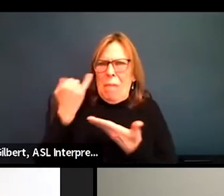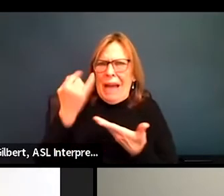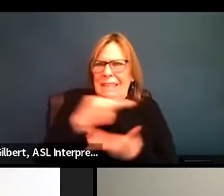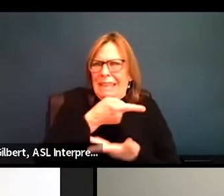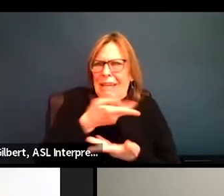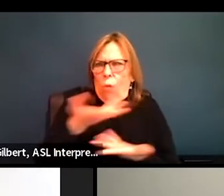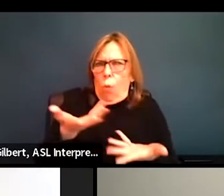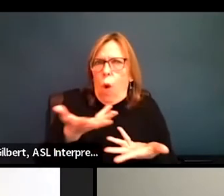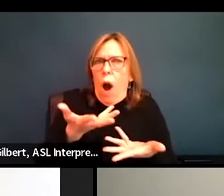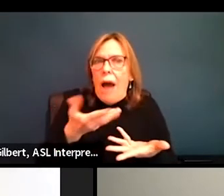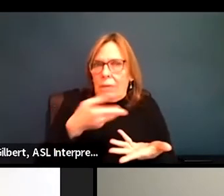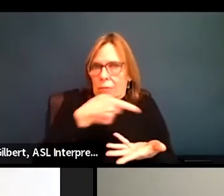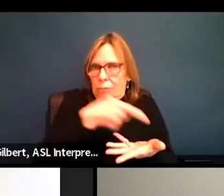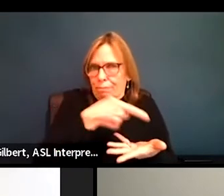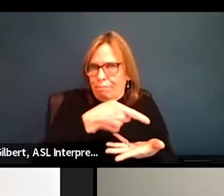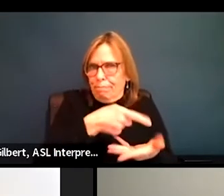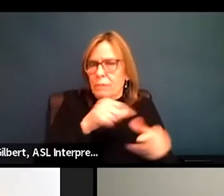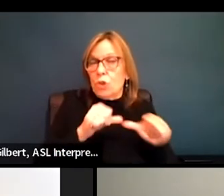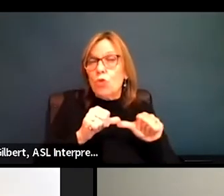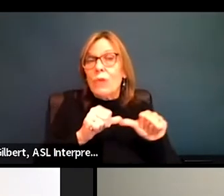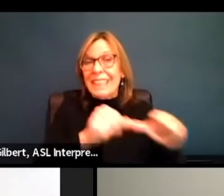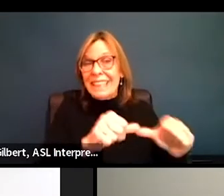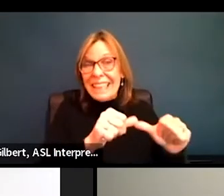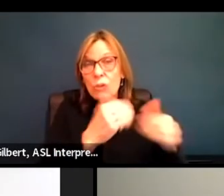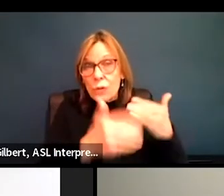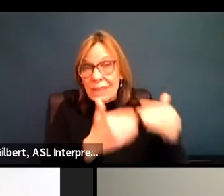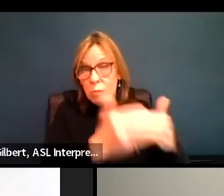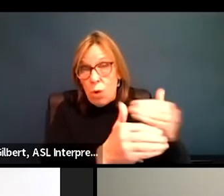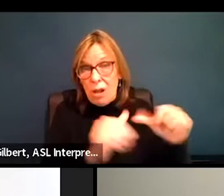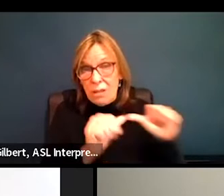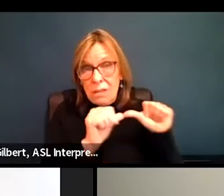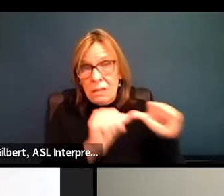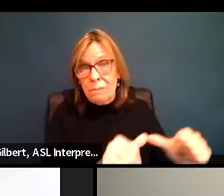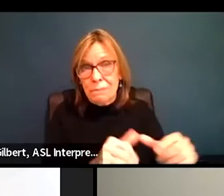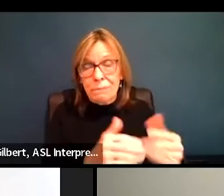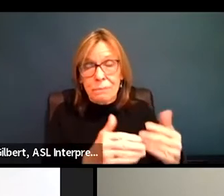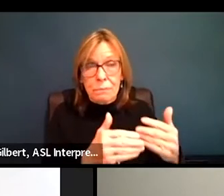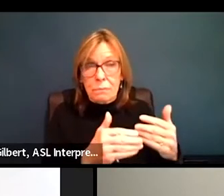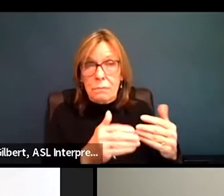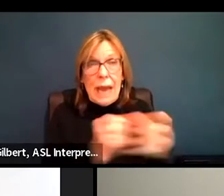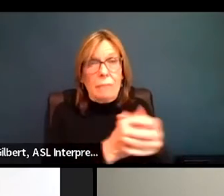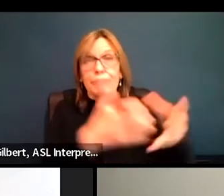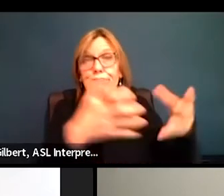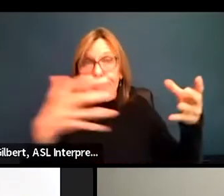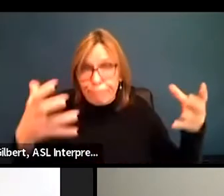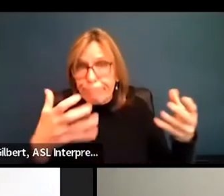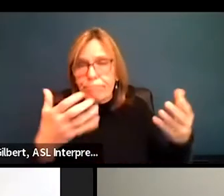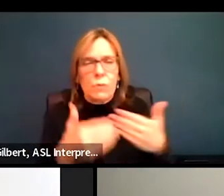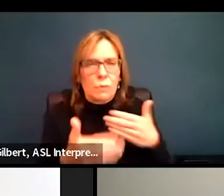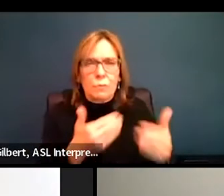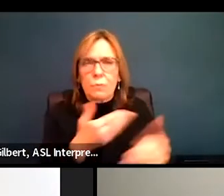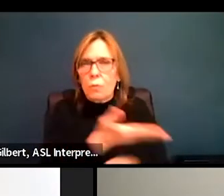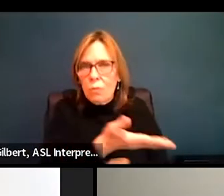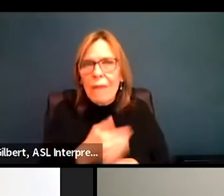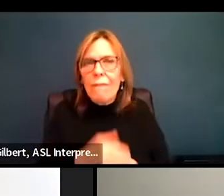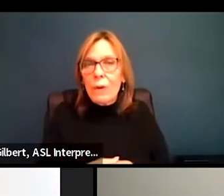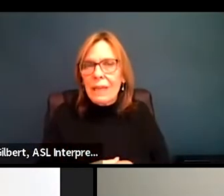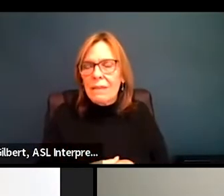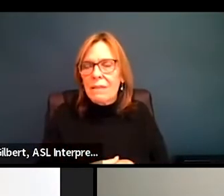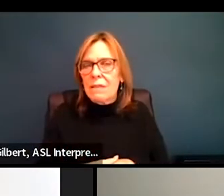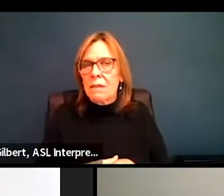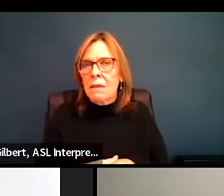in there to continue this process and maybe go far to whatever, whatever it is, um, if you can,